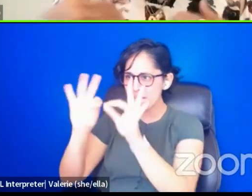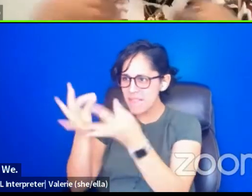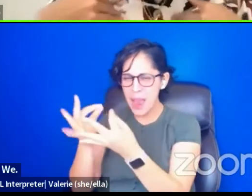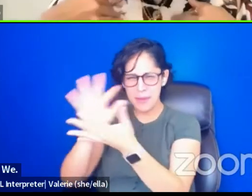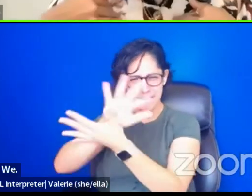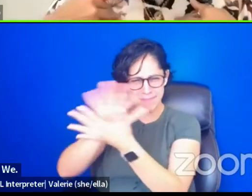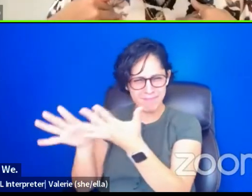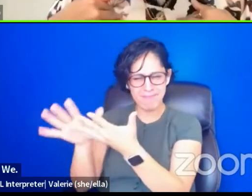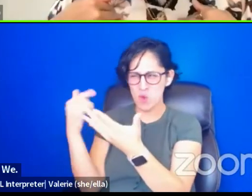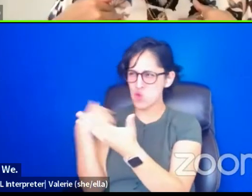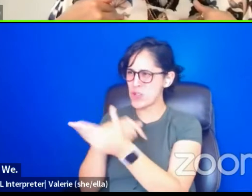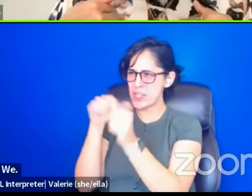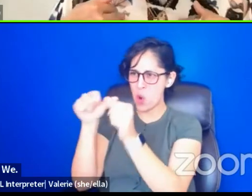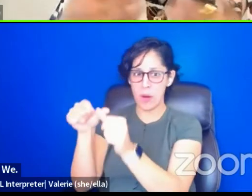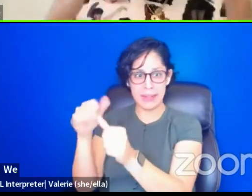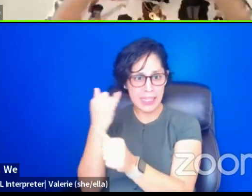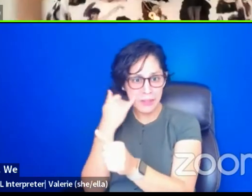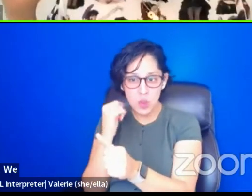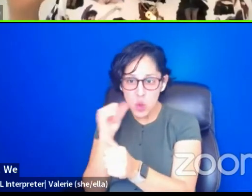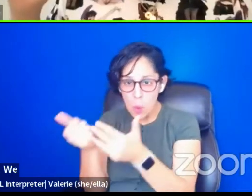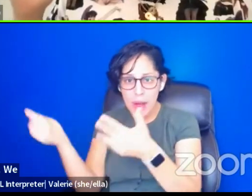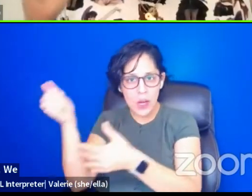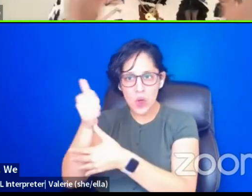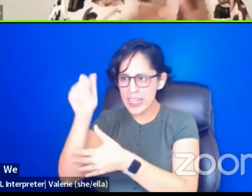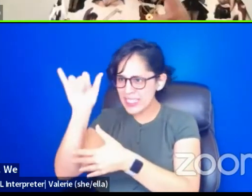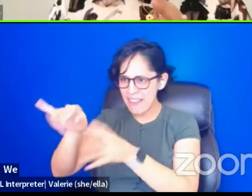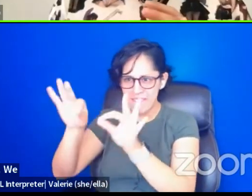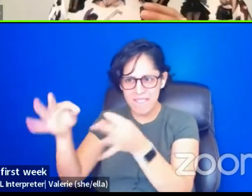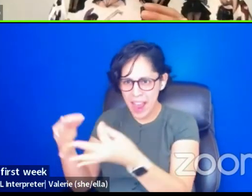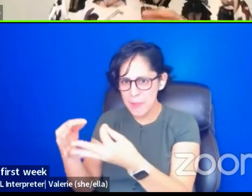And if that's not first, we've lost sight.